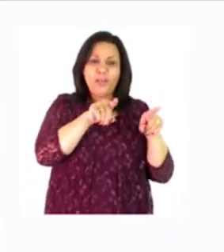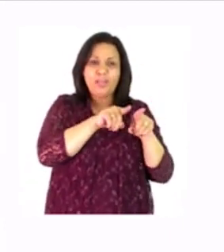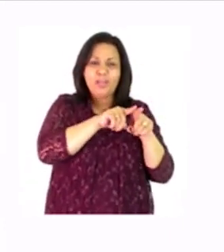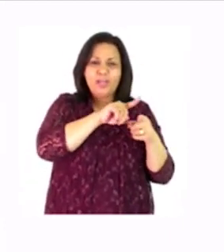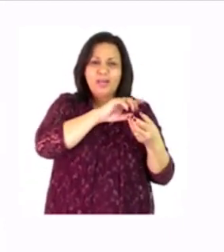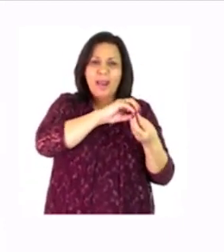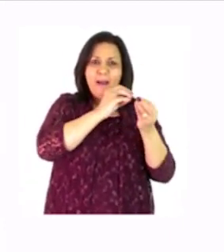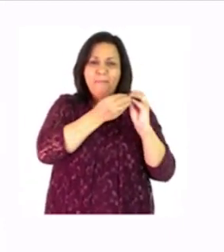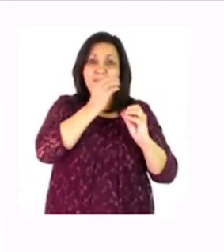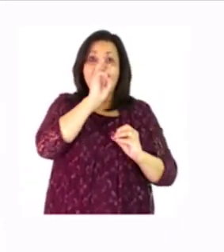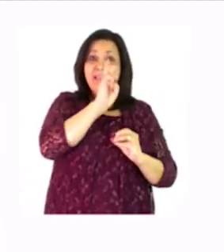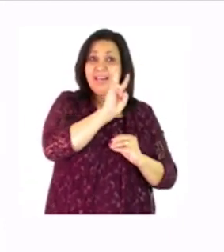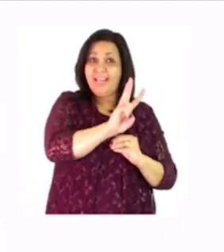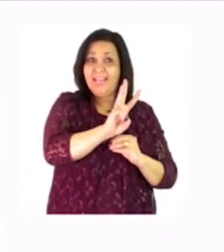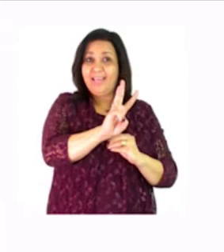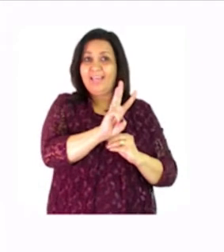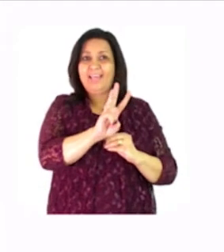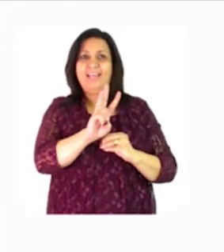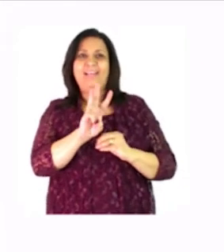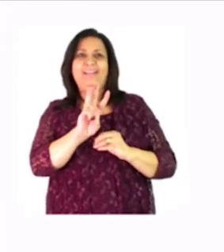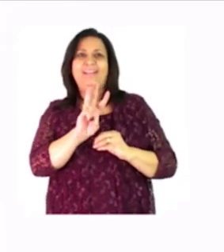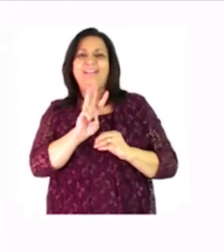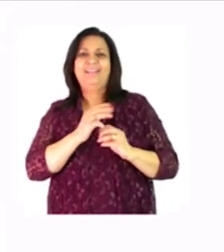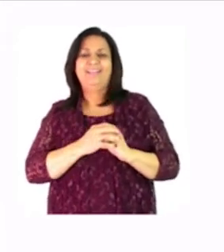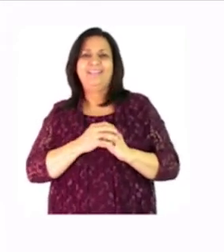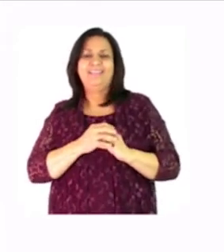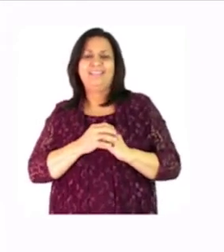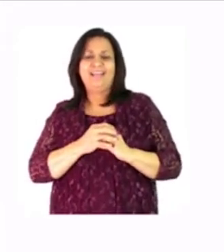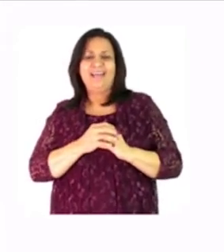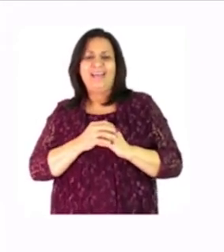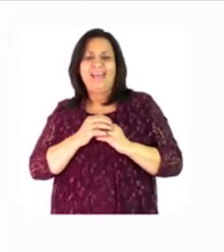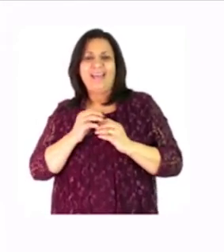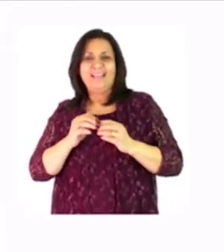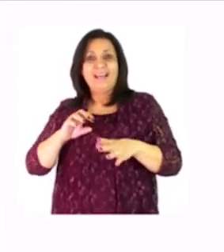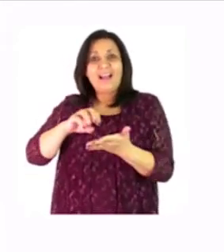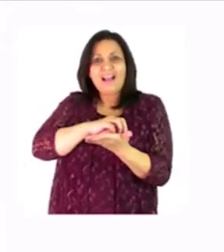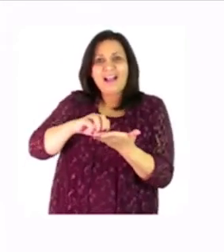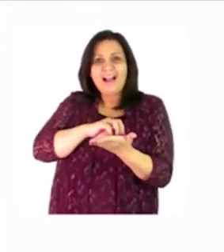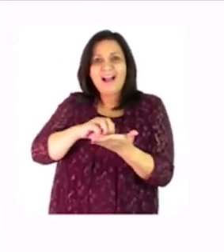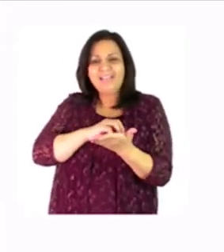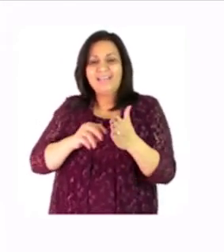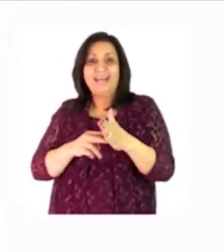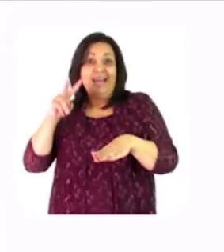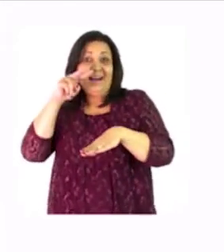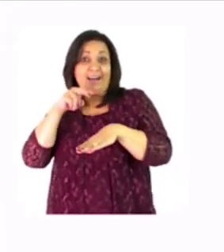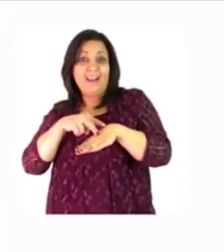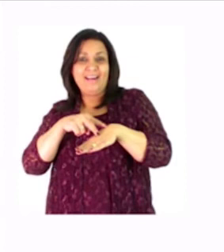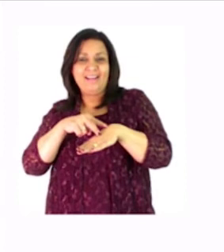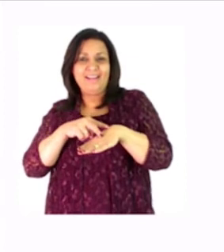picture number three and the car is ready now the little boy